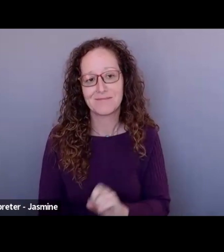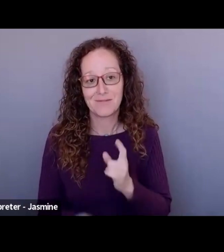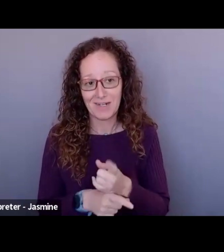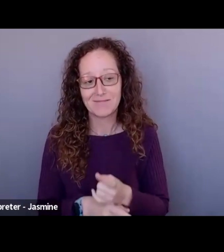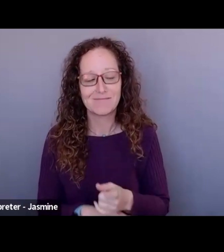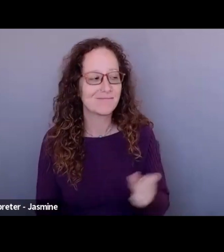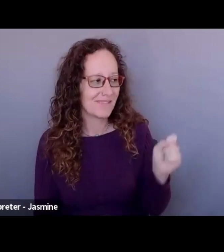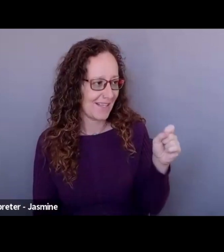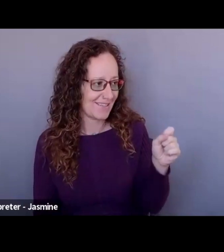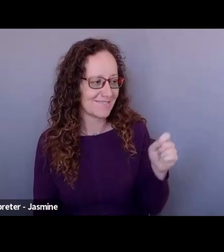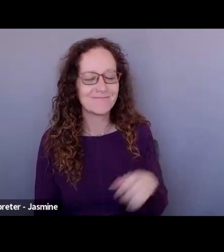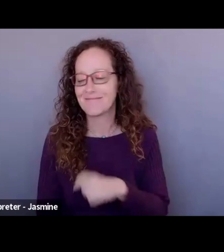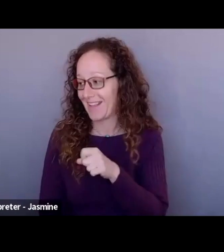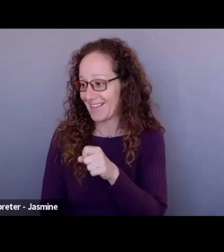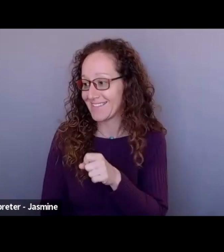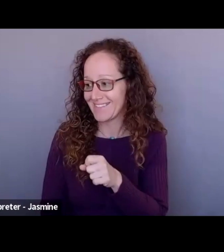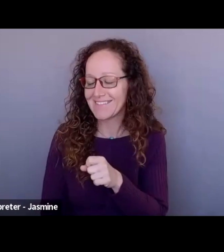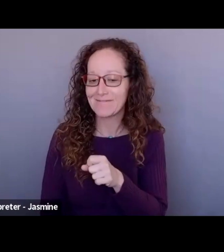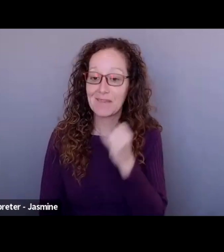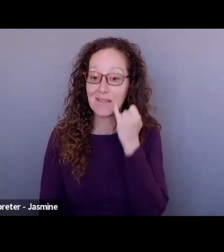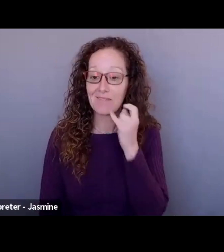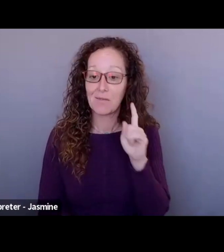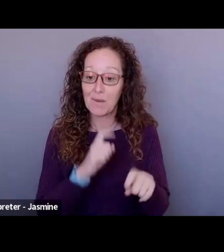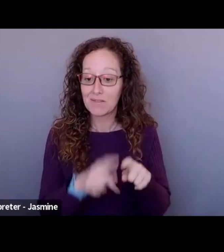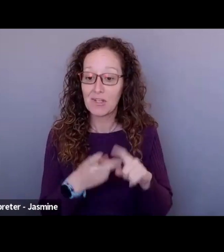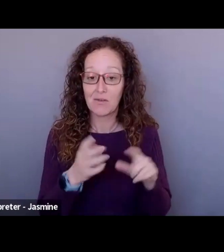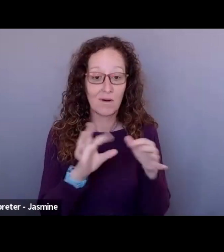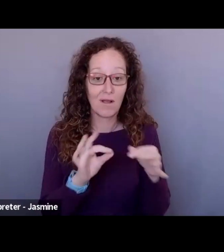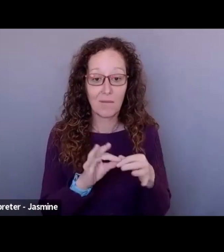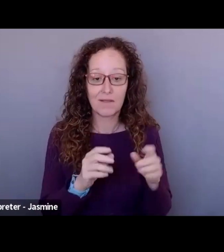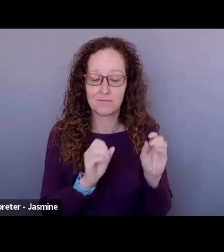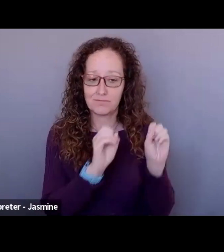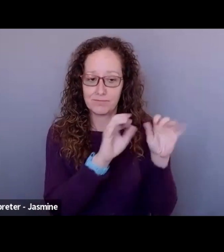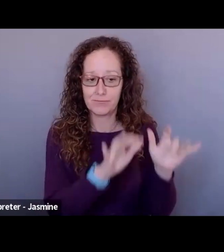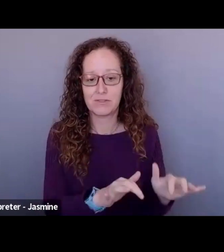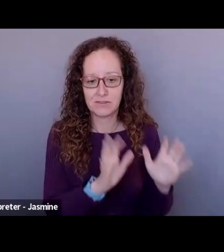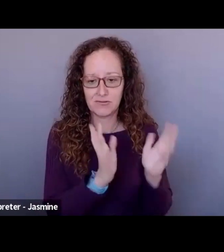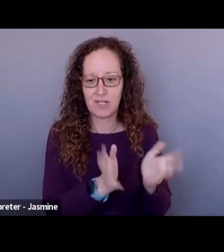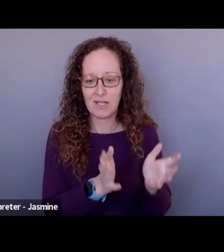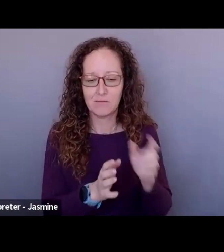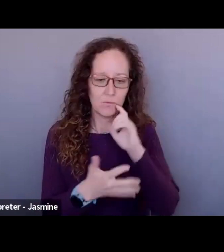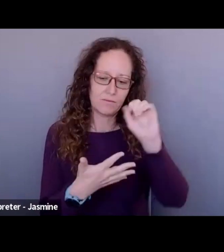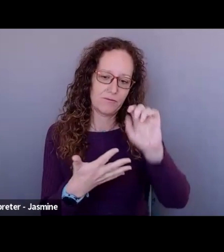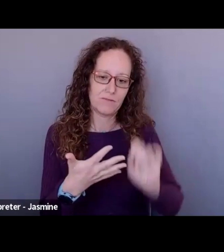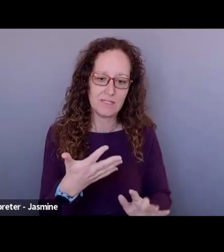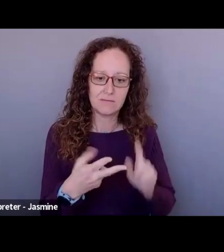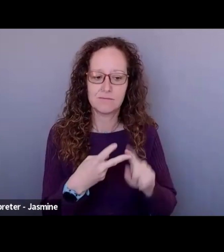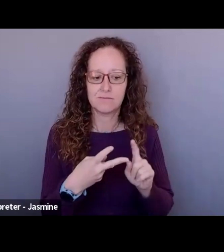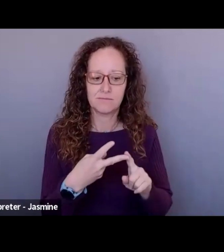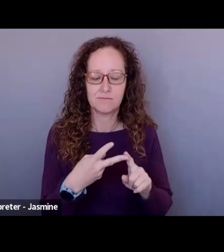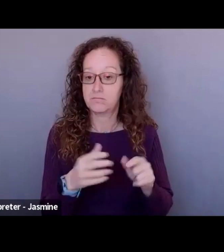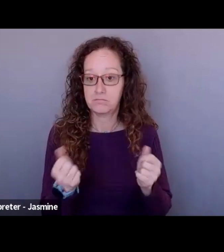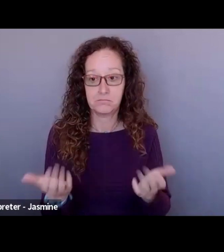So if you, if you have a question or a comment, you can pop it in the chat and we'll read it off. You're also very welcome to